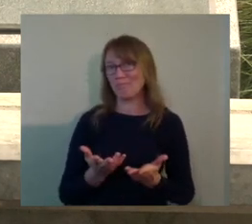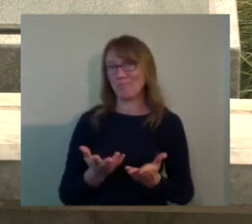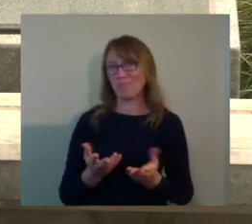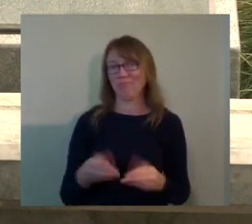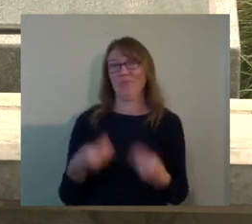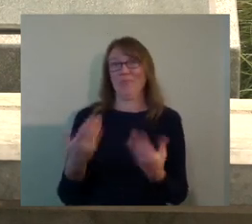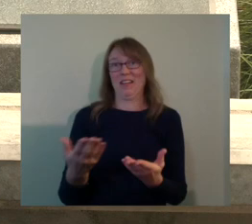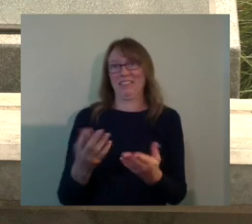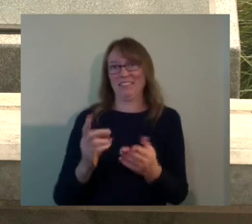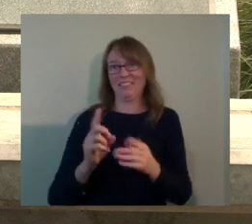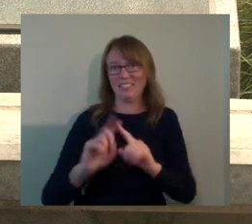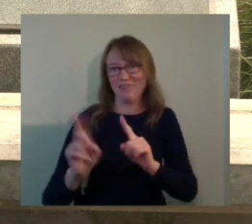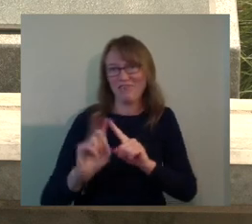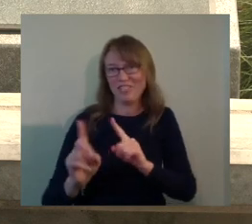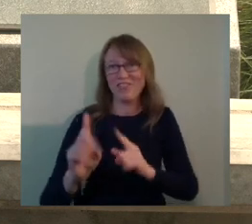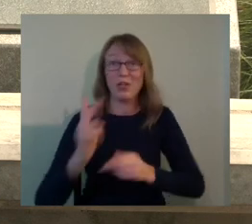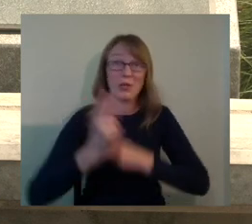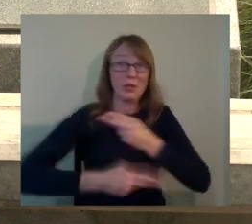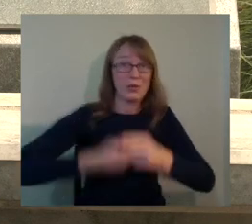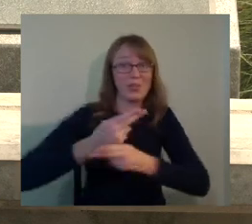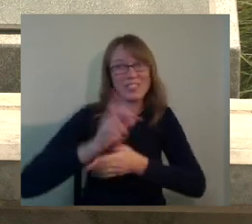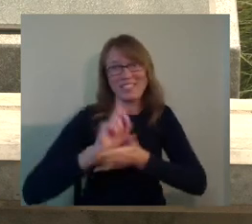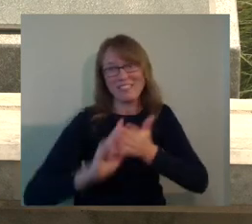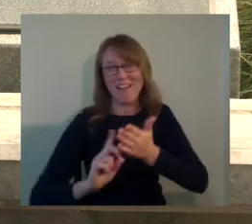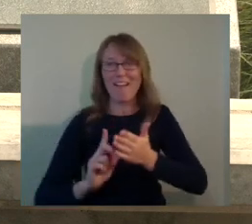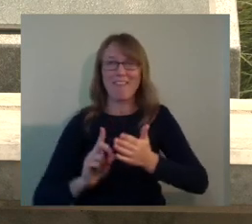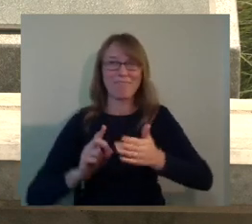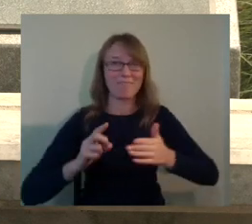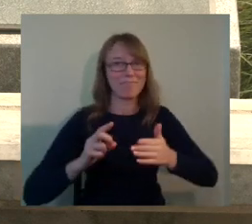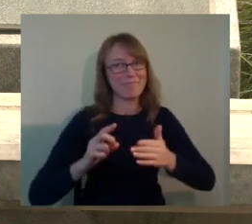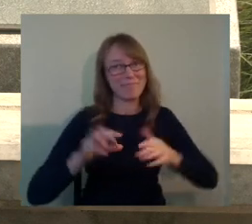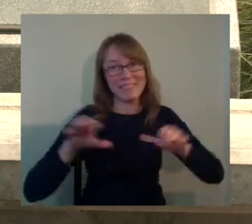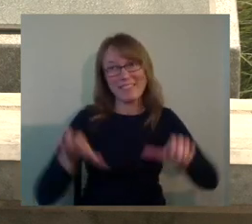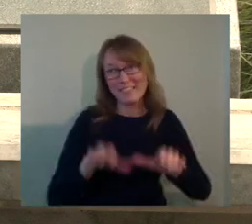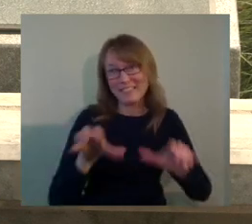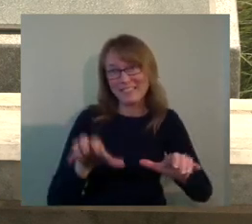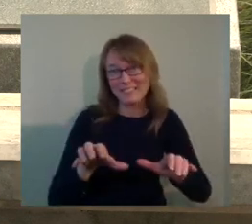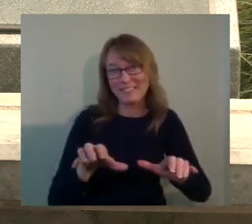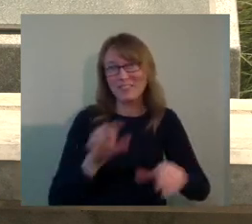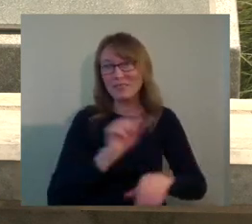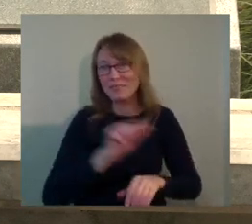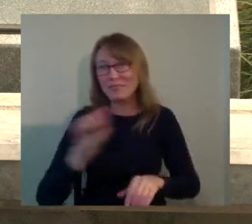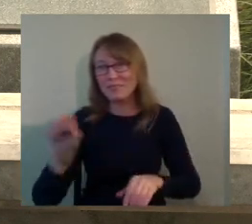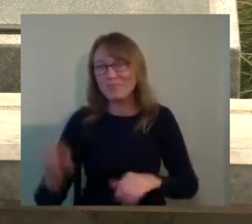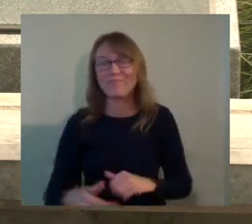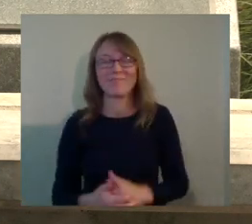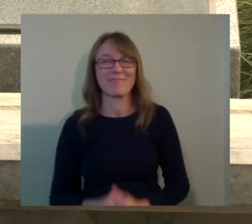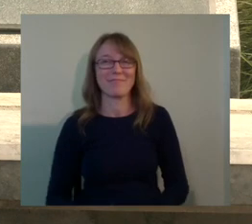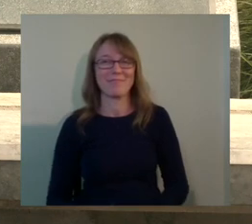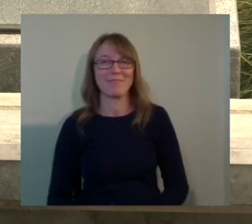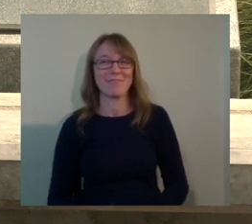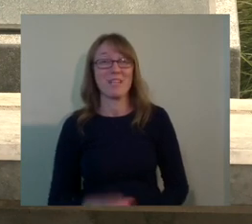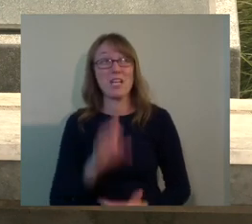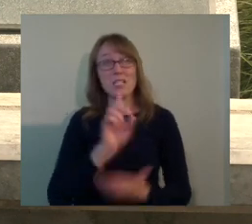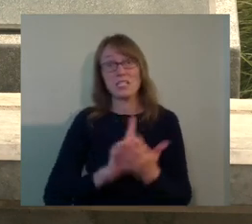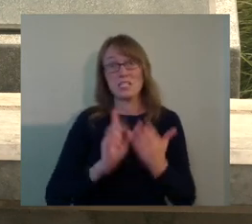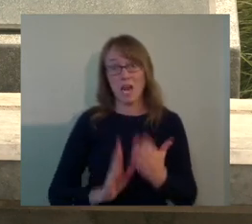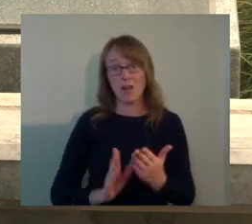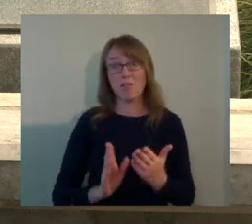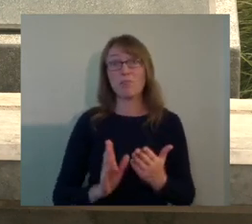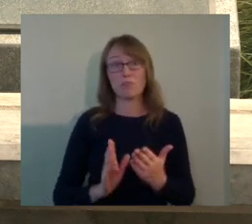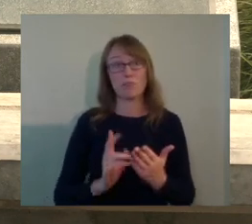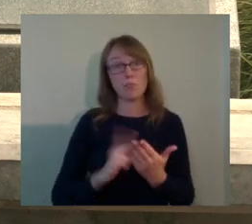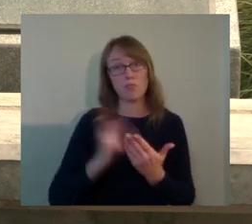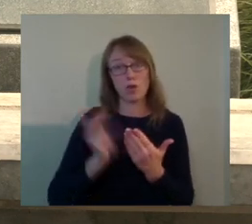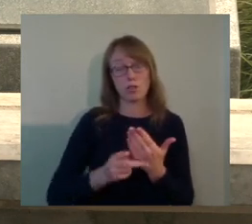activities. And we, what we did was as the designers would come up with projects, we would meet with them in a